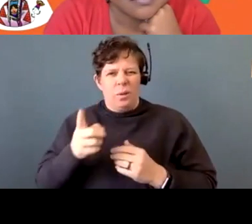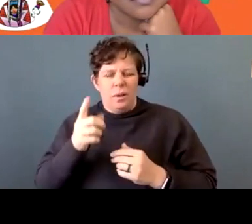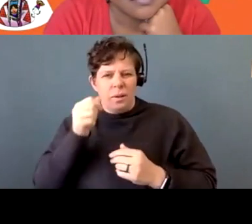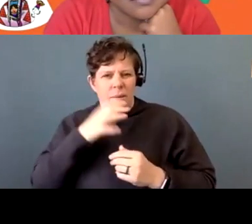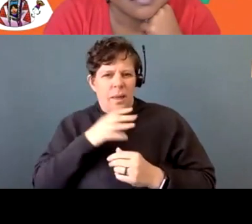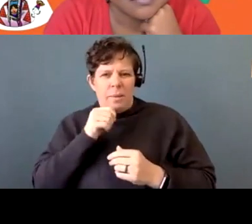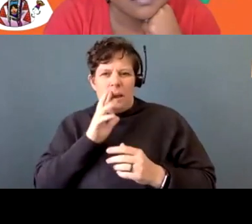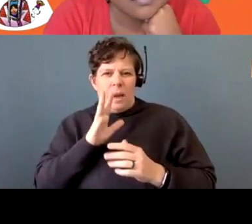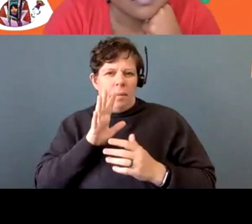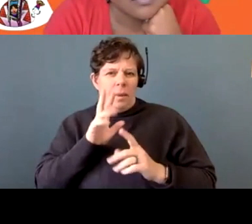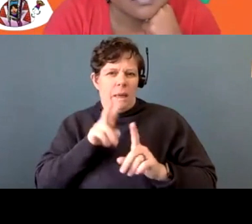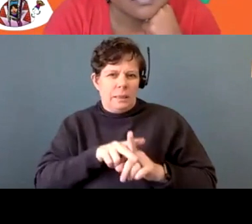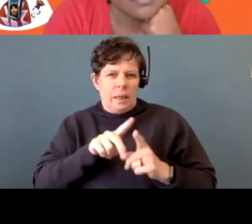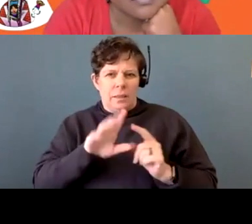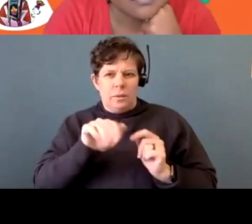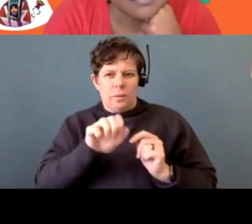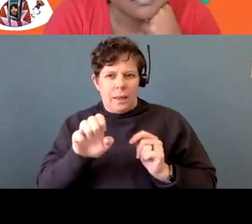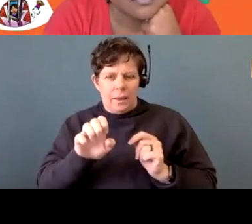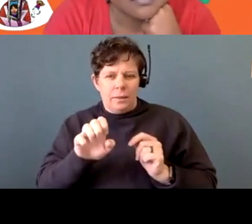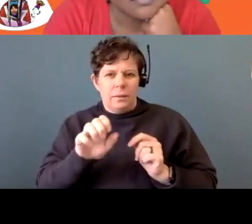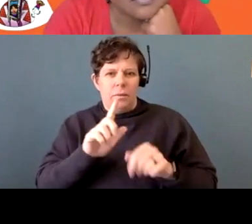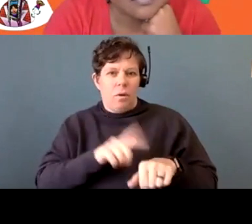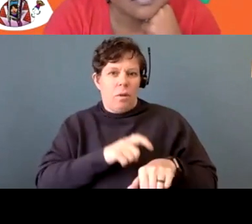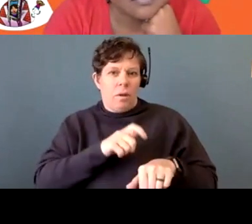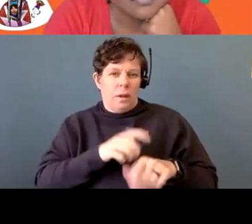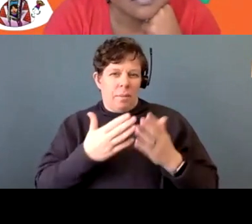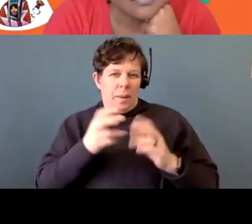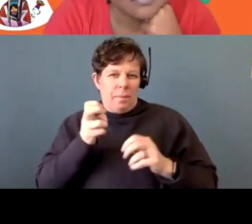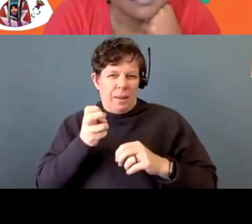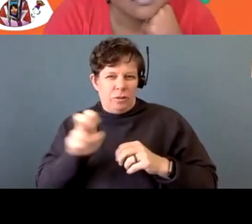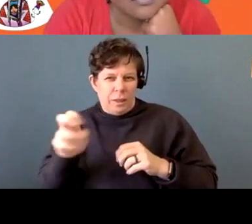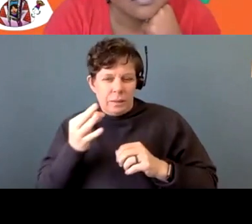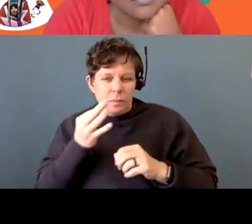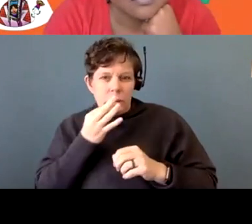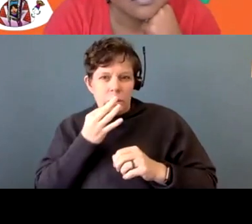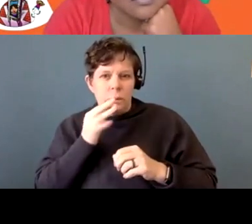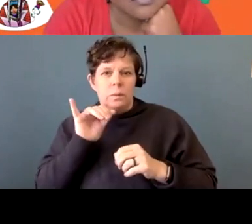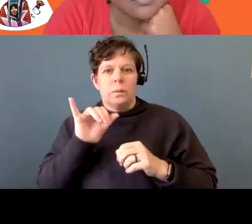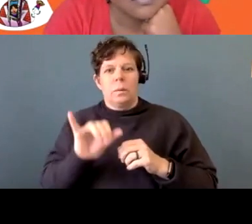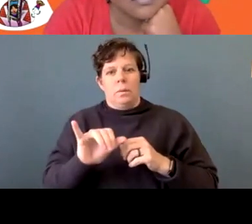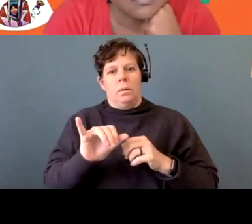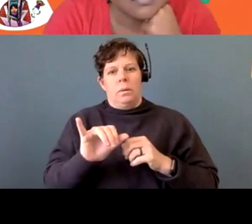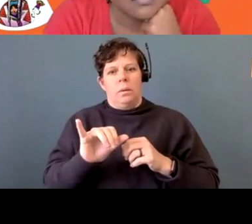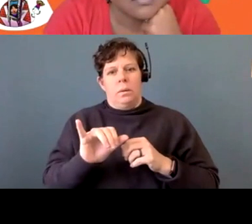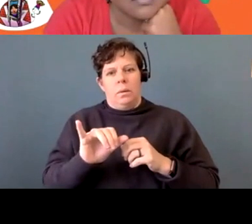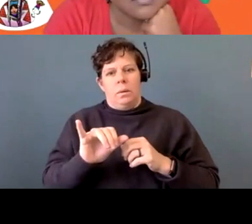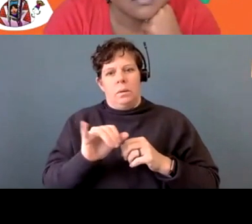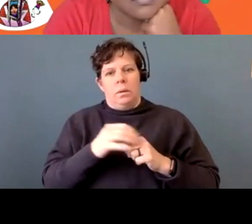case for very long because they may transfer him. And so that's been, um, it,